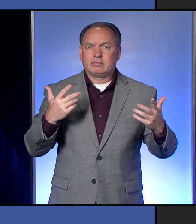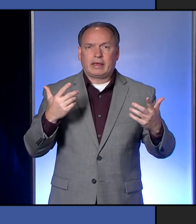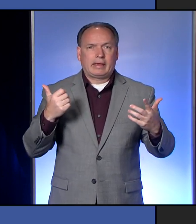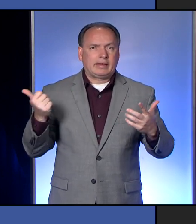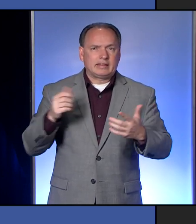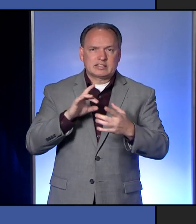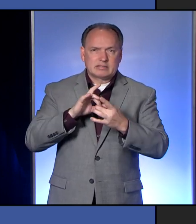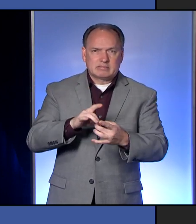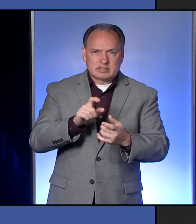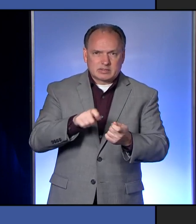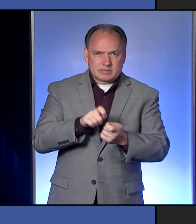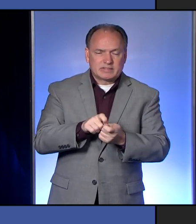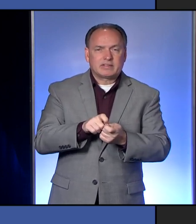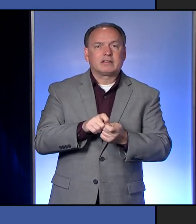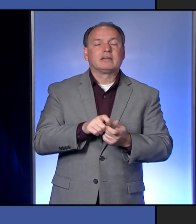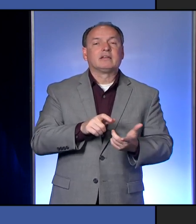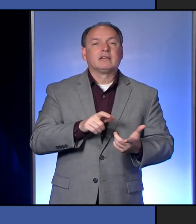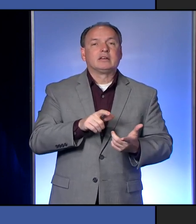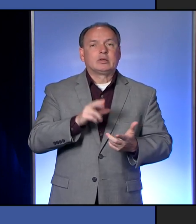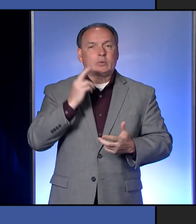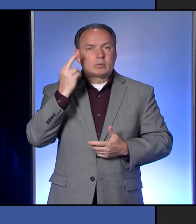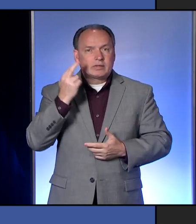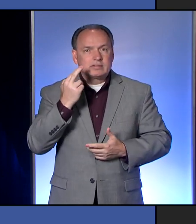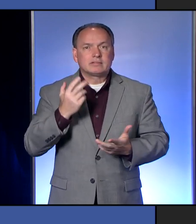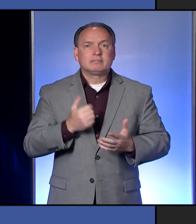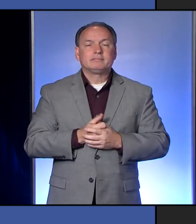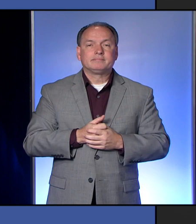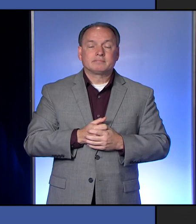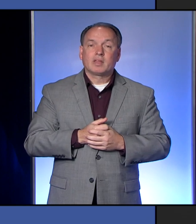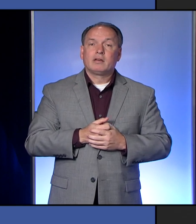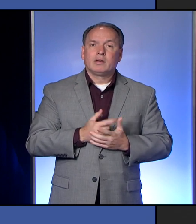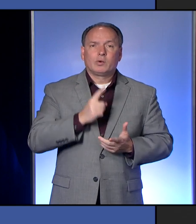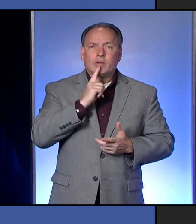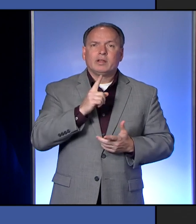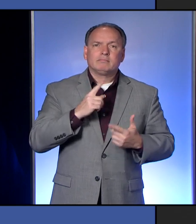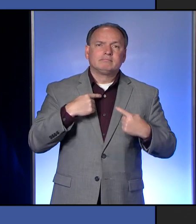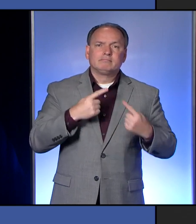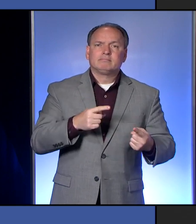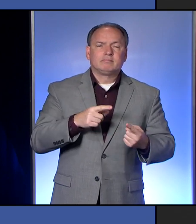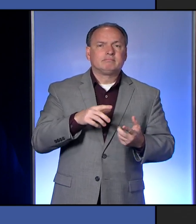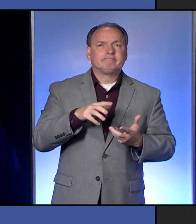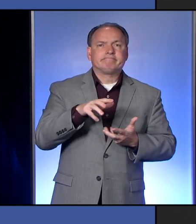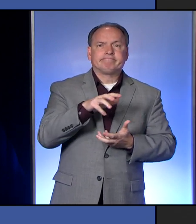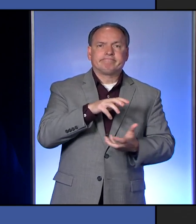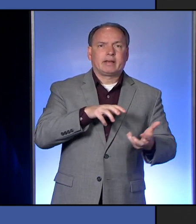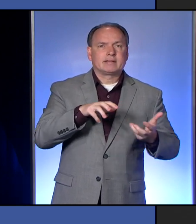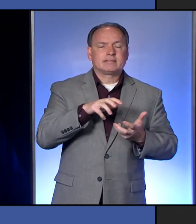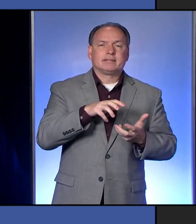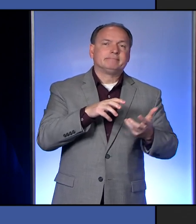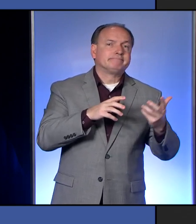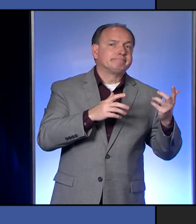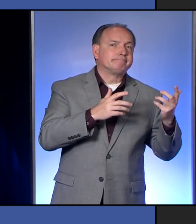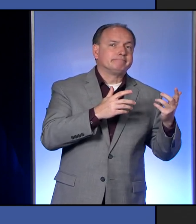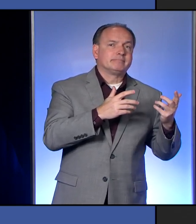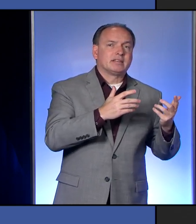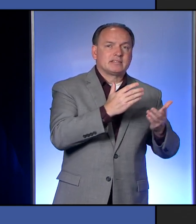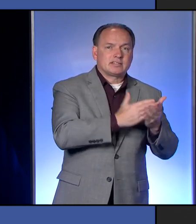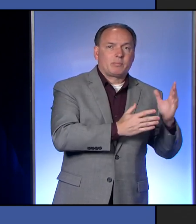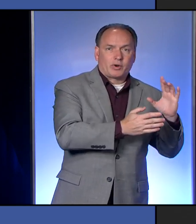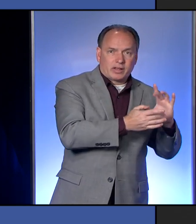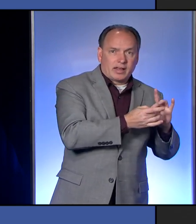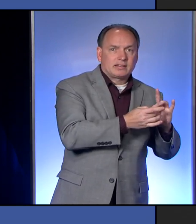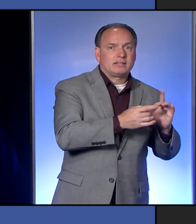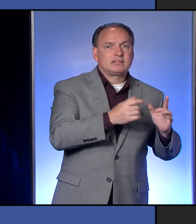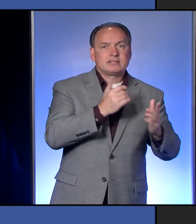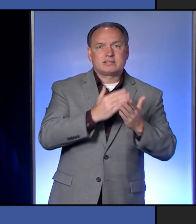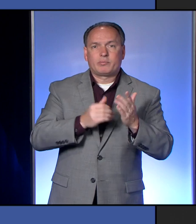It's really a mixed bag, David. Some are connected, but some are not. I can't give you a hard number, but in our general discussion about what has